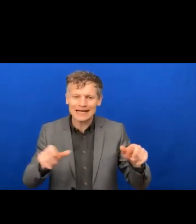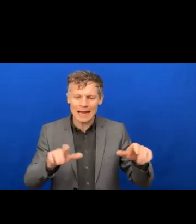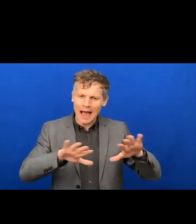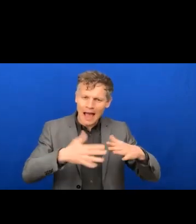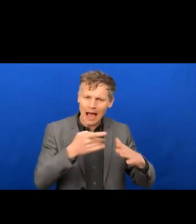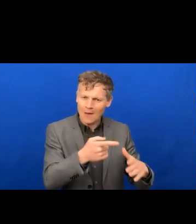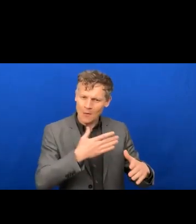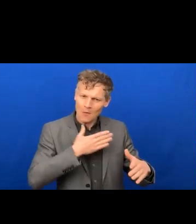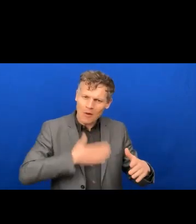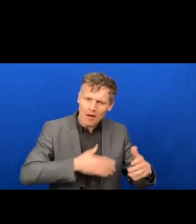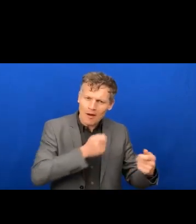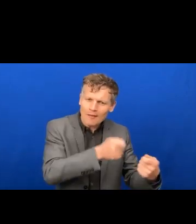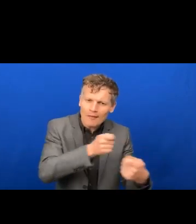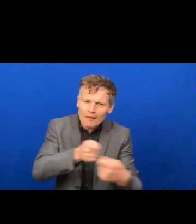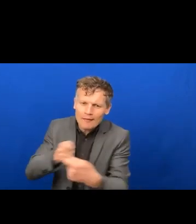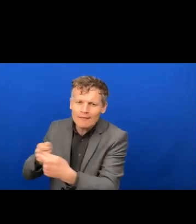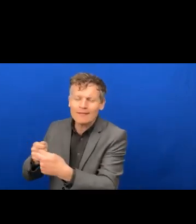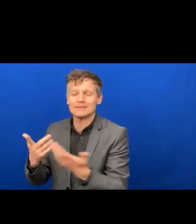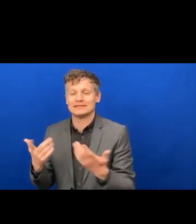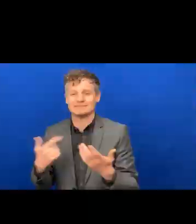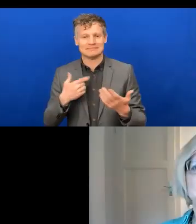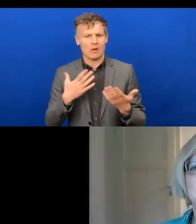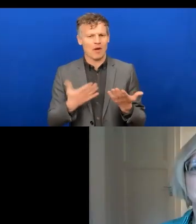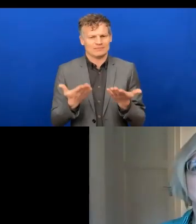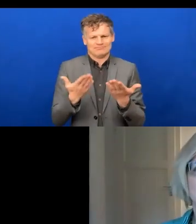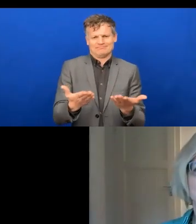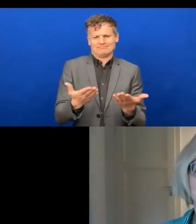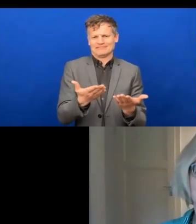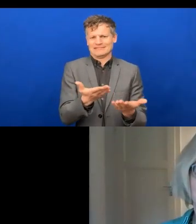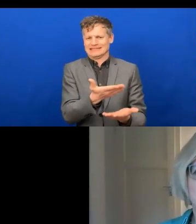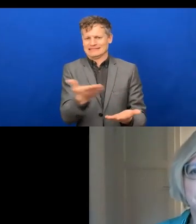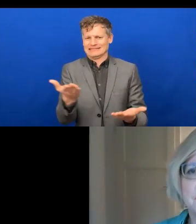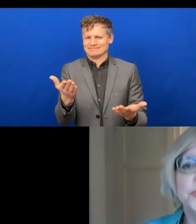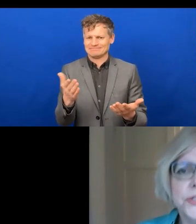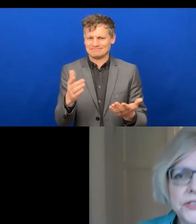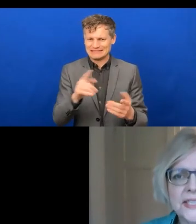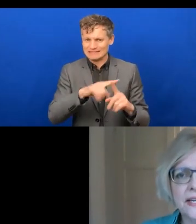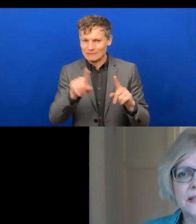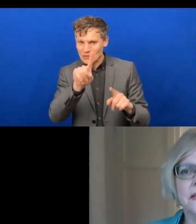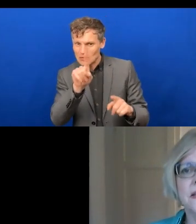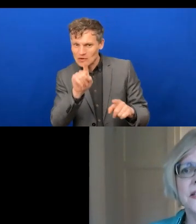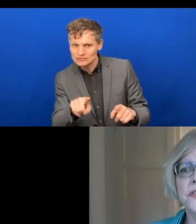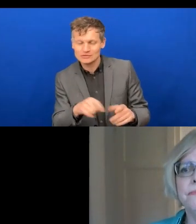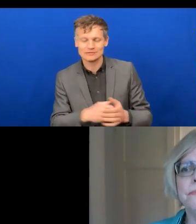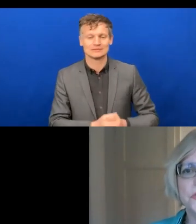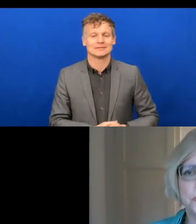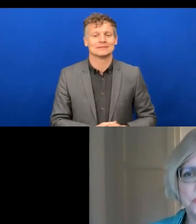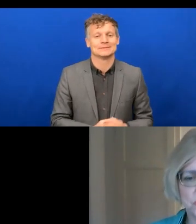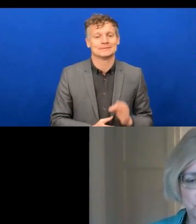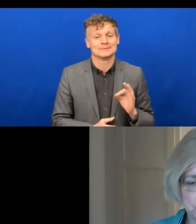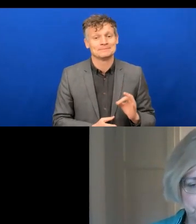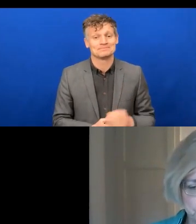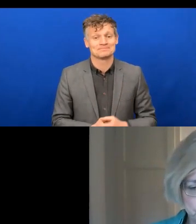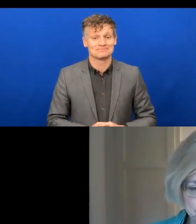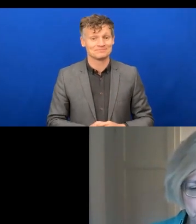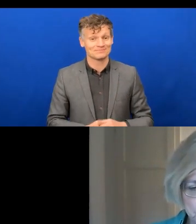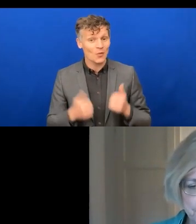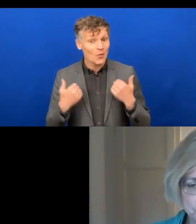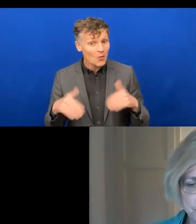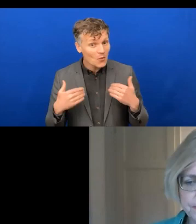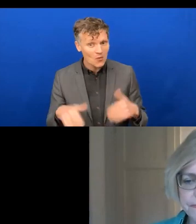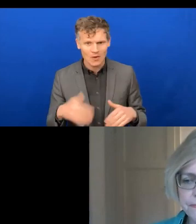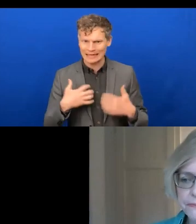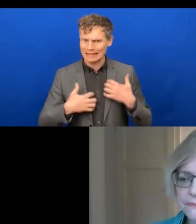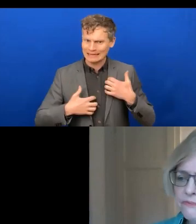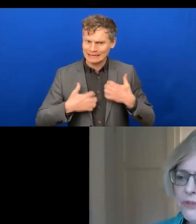rich questions still to come. Excellent. That's super interesting. And they seem, these adjustments you both